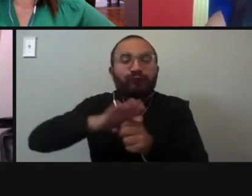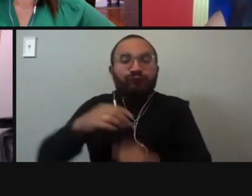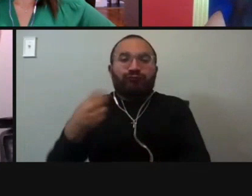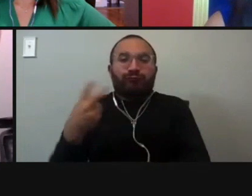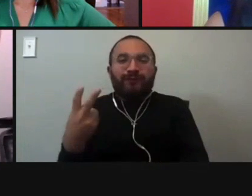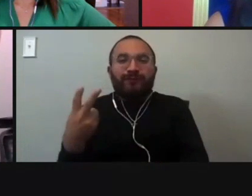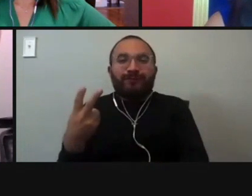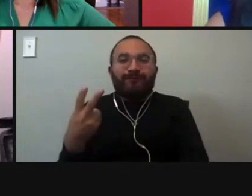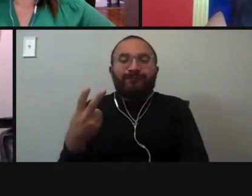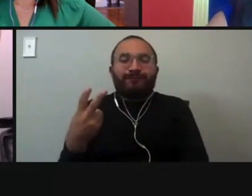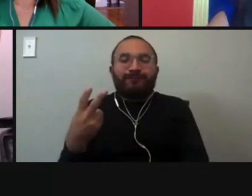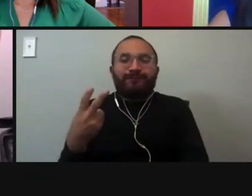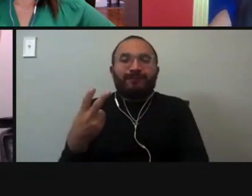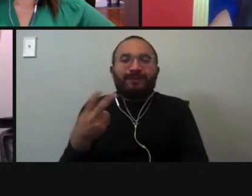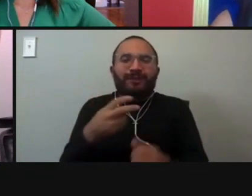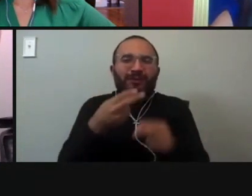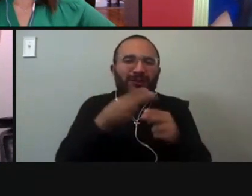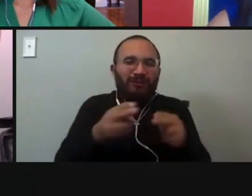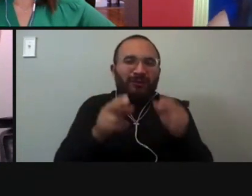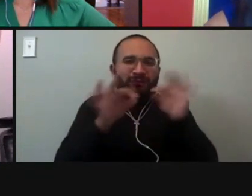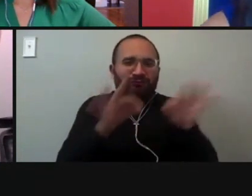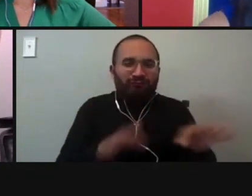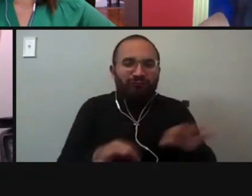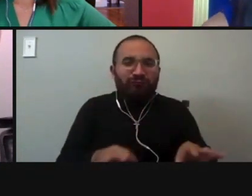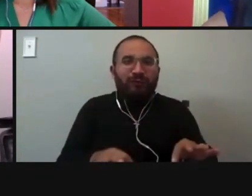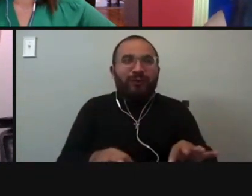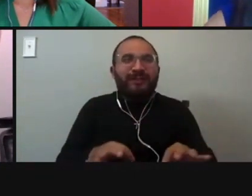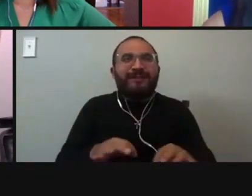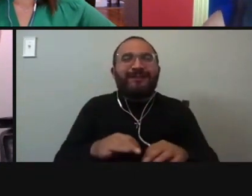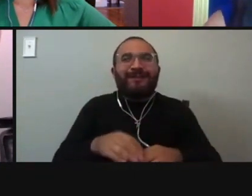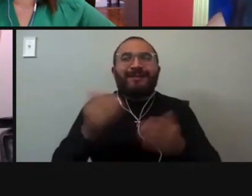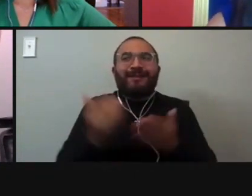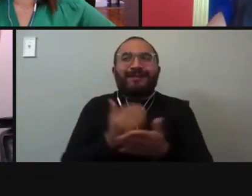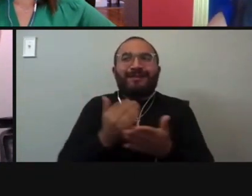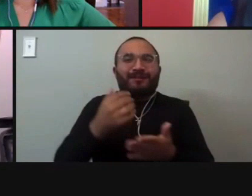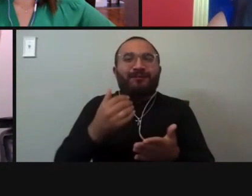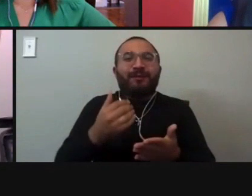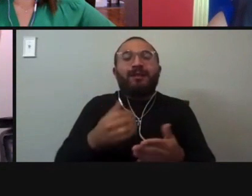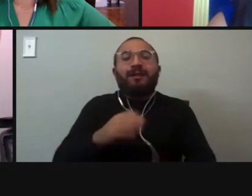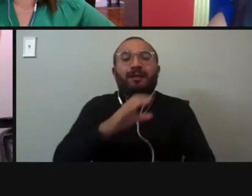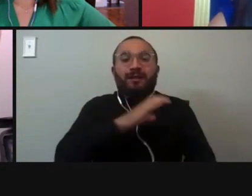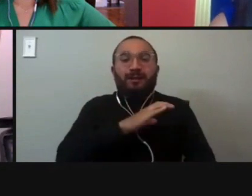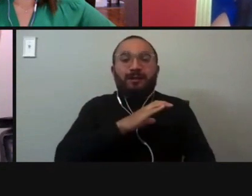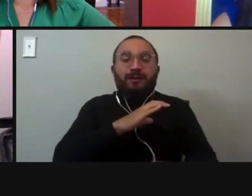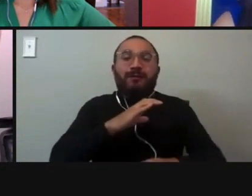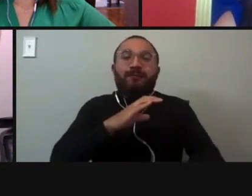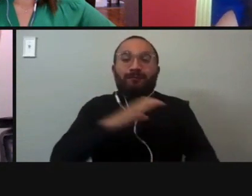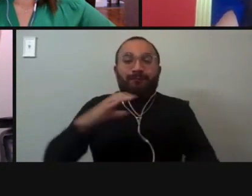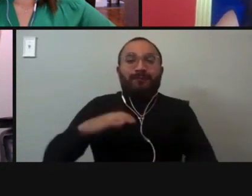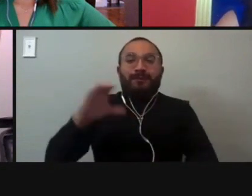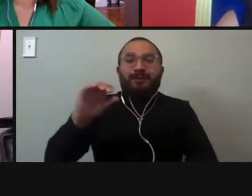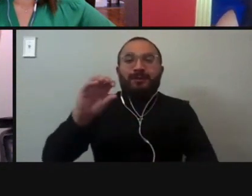So just as a quick explanation and or refresher for folks, Commissioner's Court is the overall managing